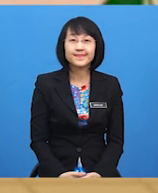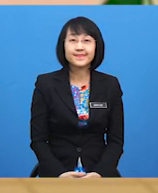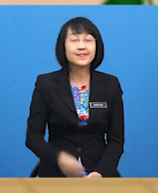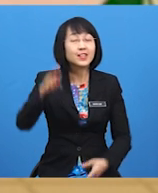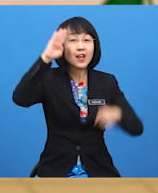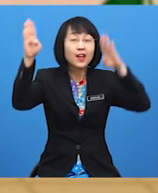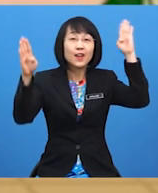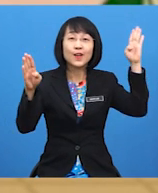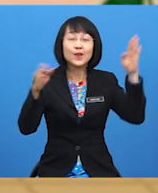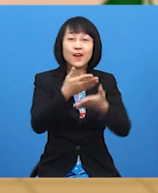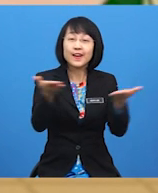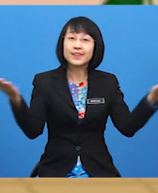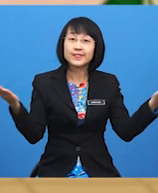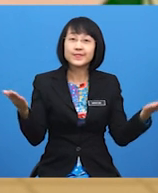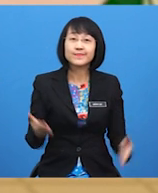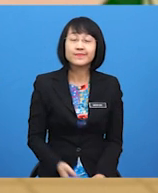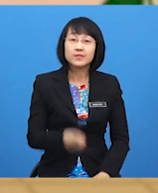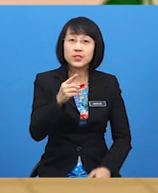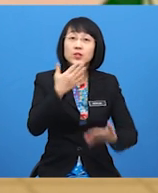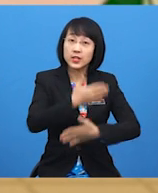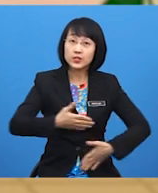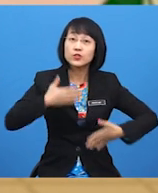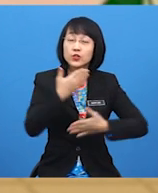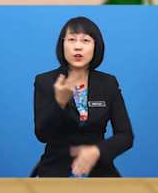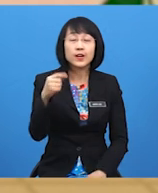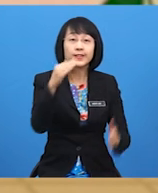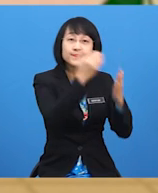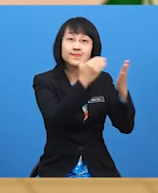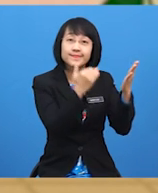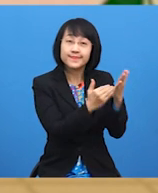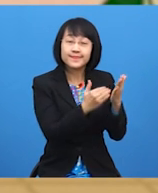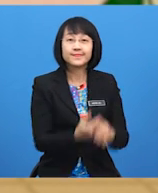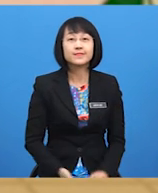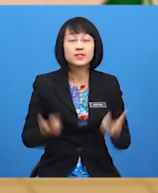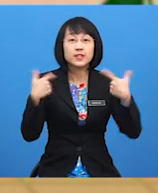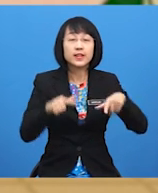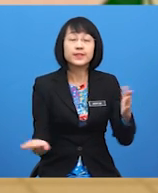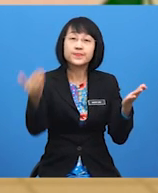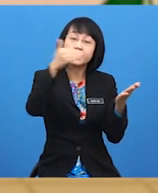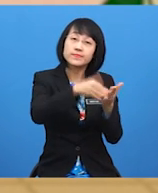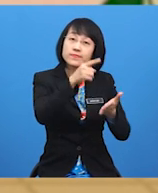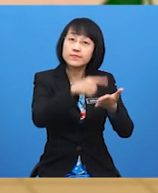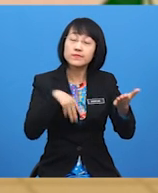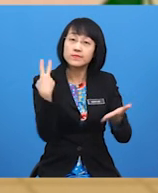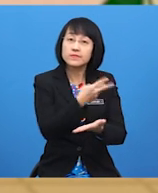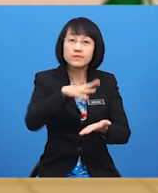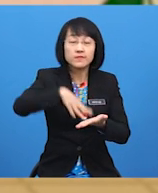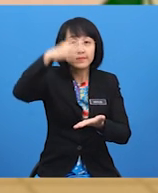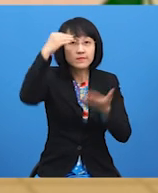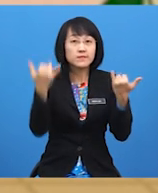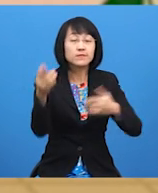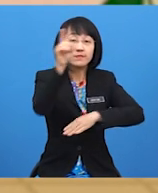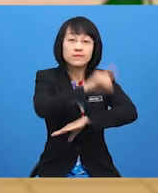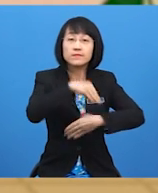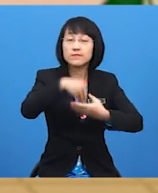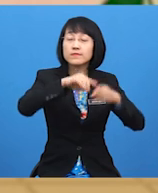Hello, everyone. Did you enjoy the lesson? Let's recap on what we've learned today. In